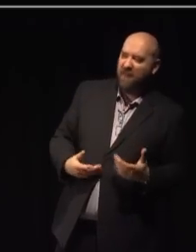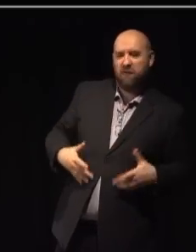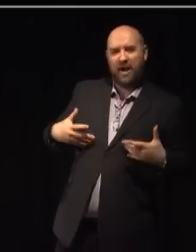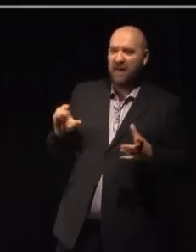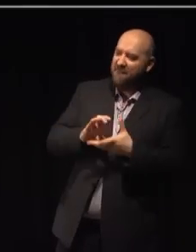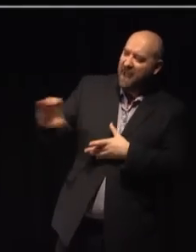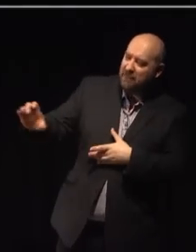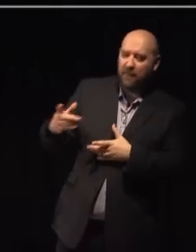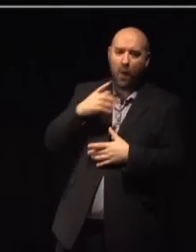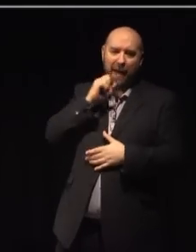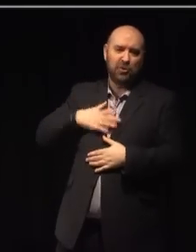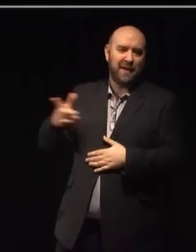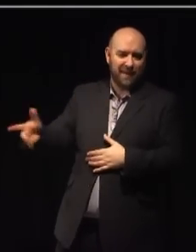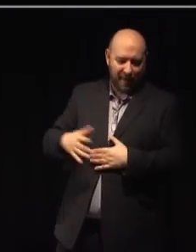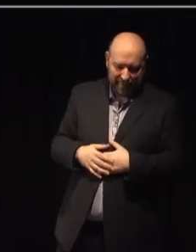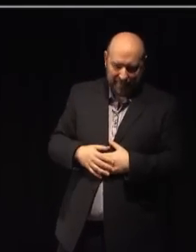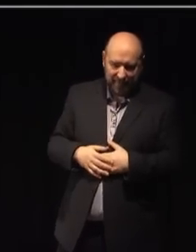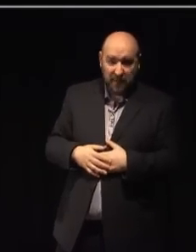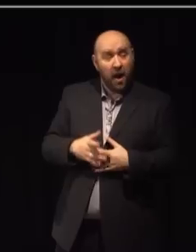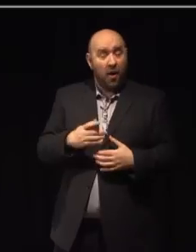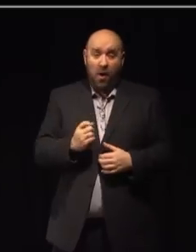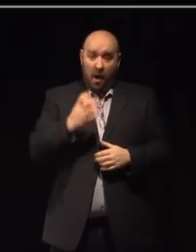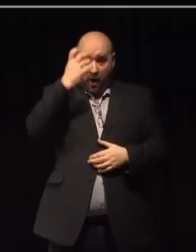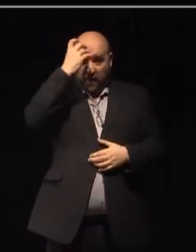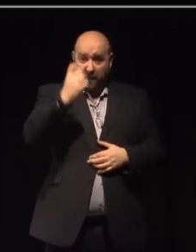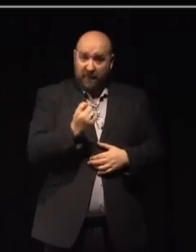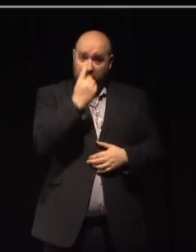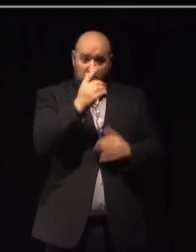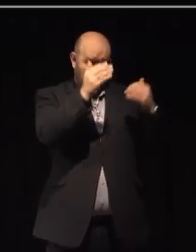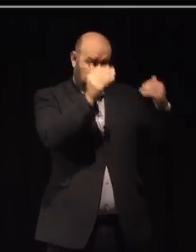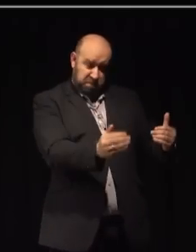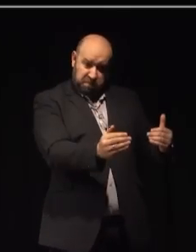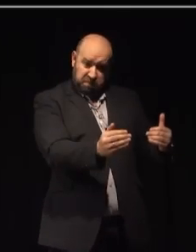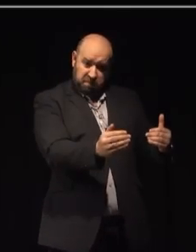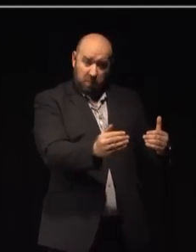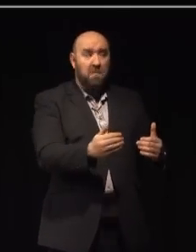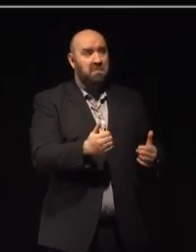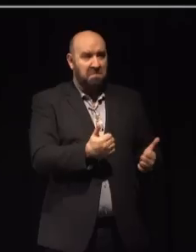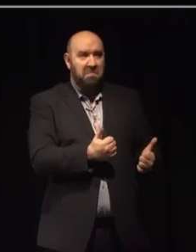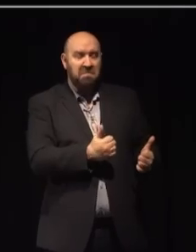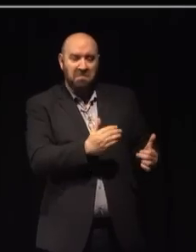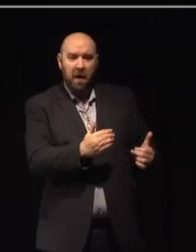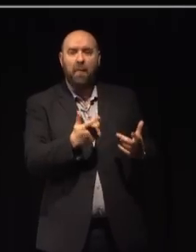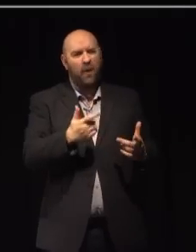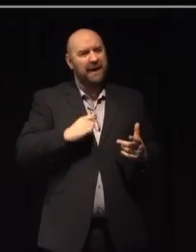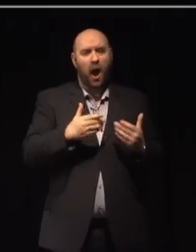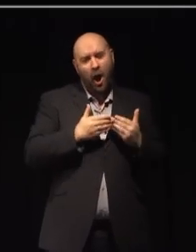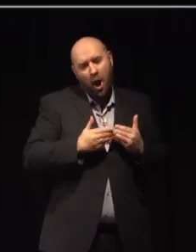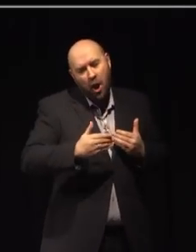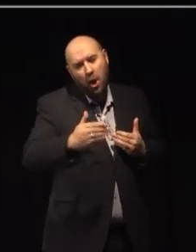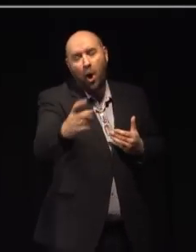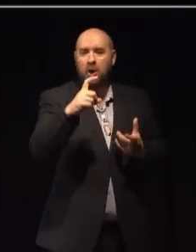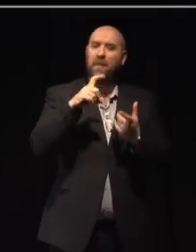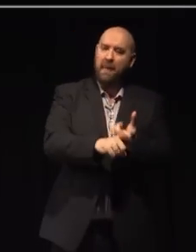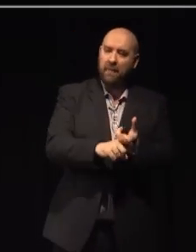We appreciate this commitment in the government's first term, but this progress is only sustainable with the long-term commitment of